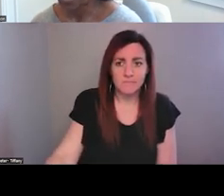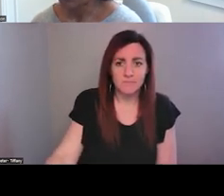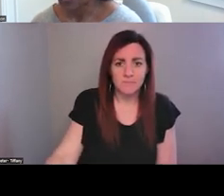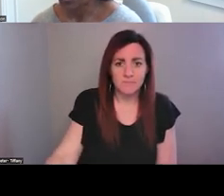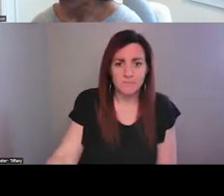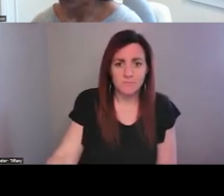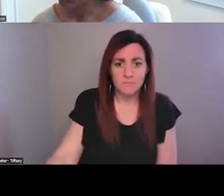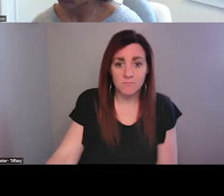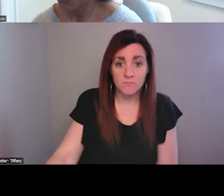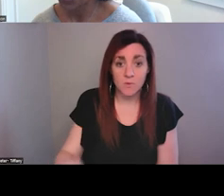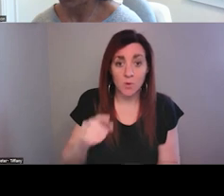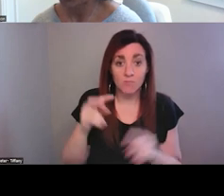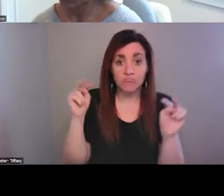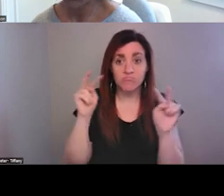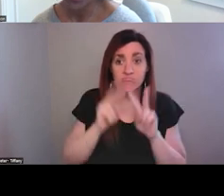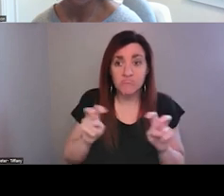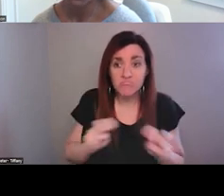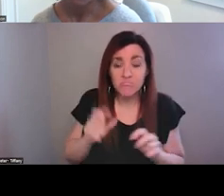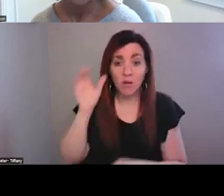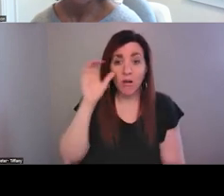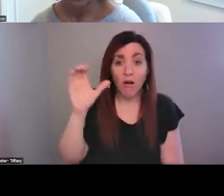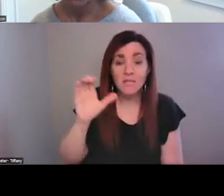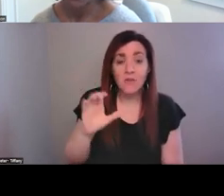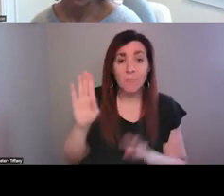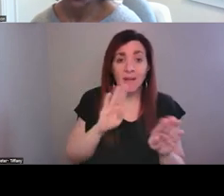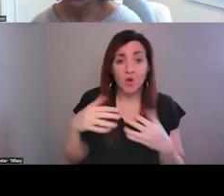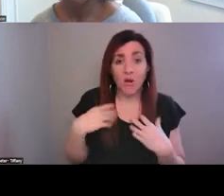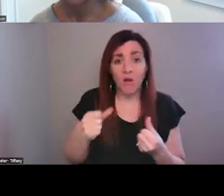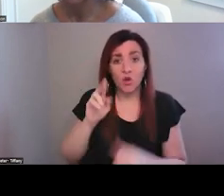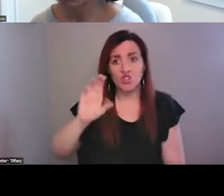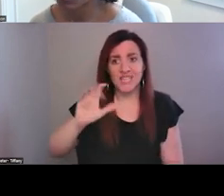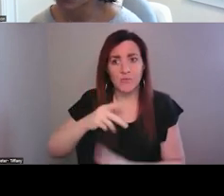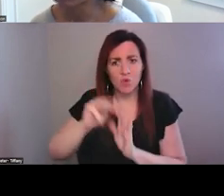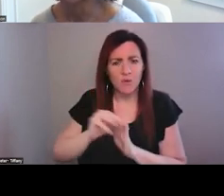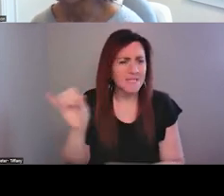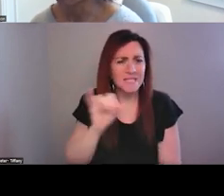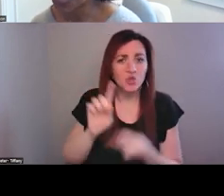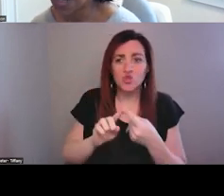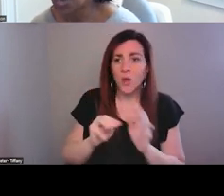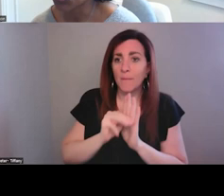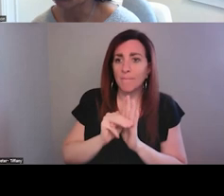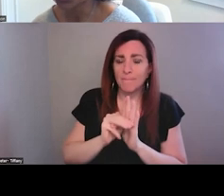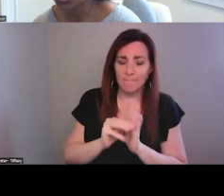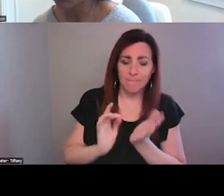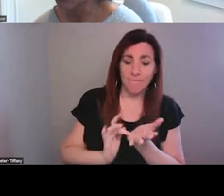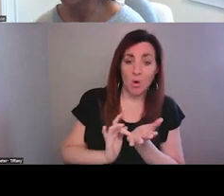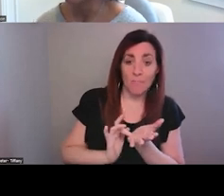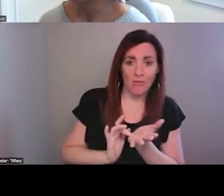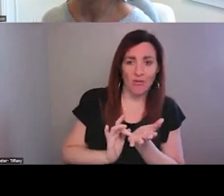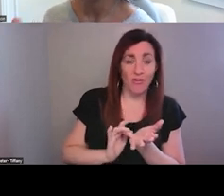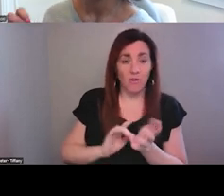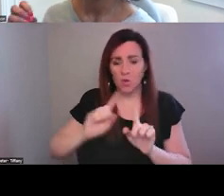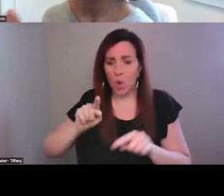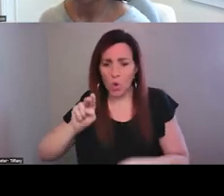of behavioral health urgent care programs that are very similar to your medical model of urgent care where you go, they